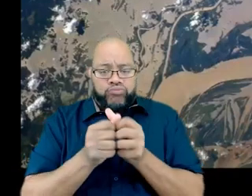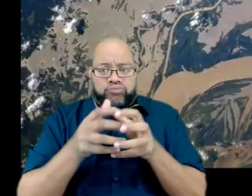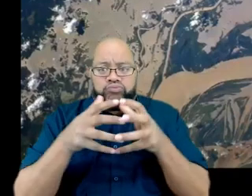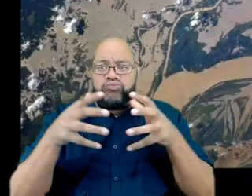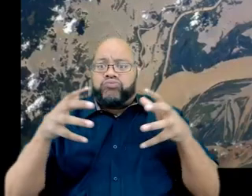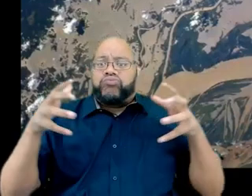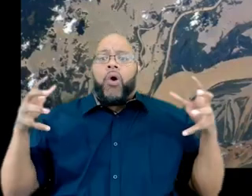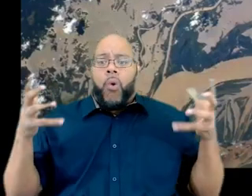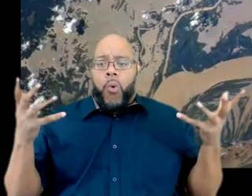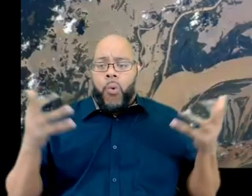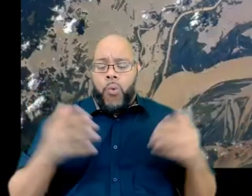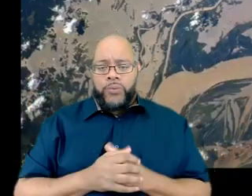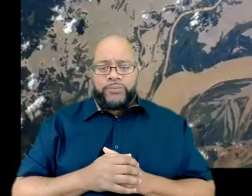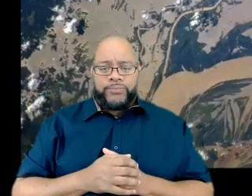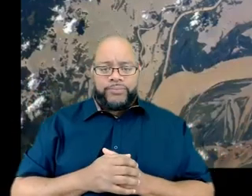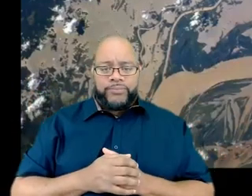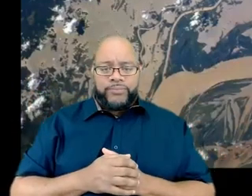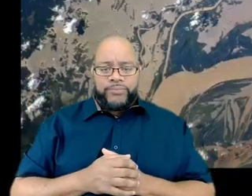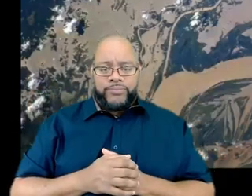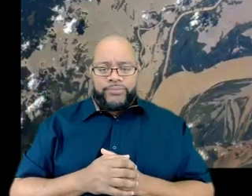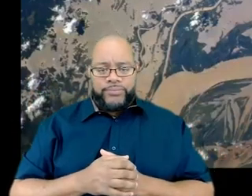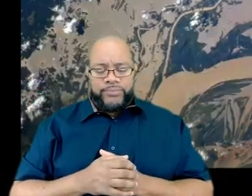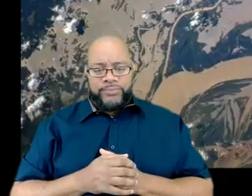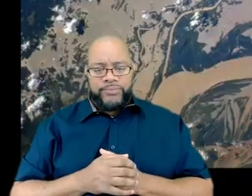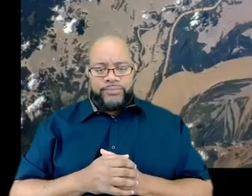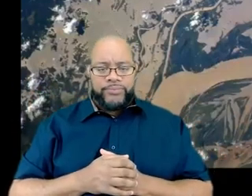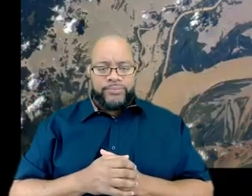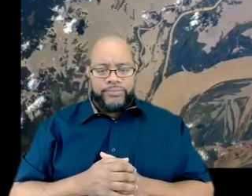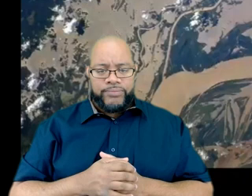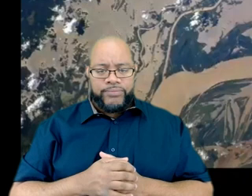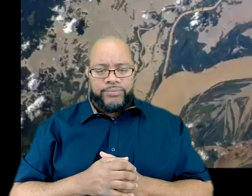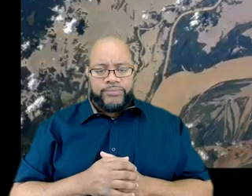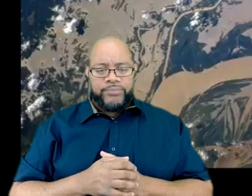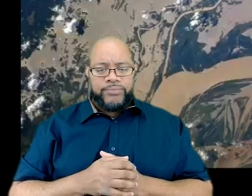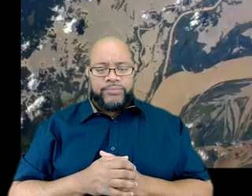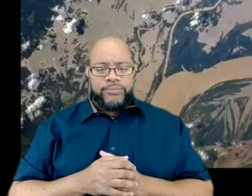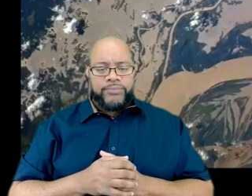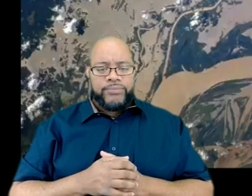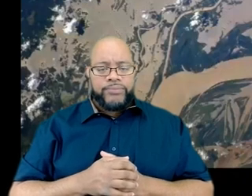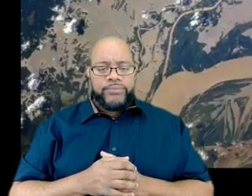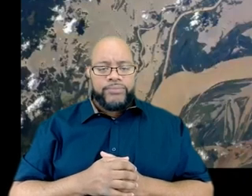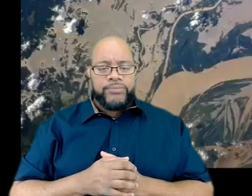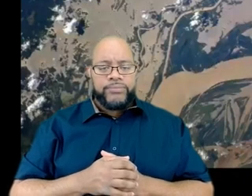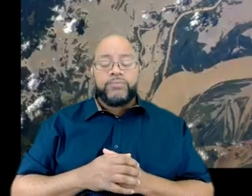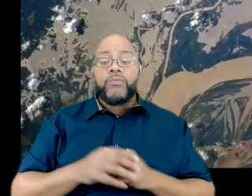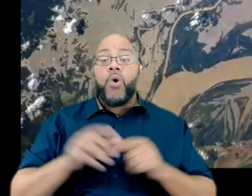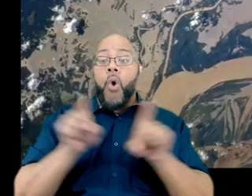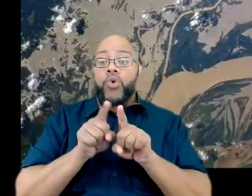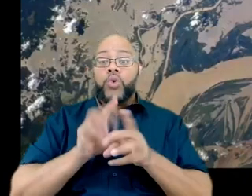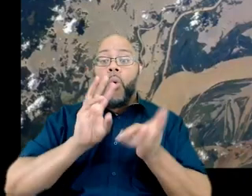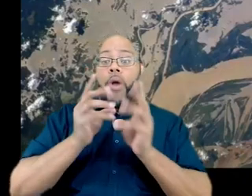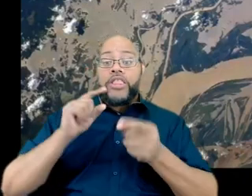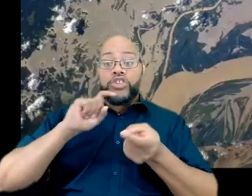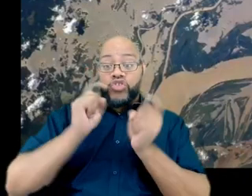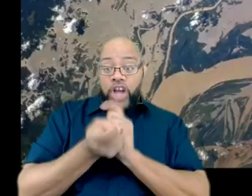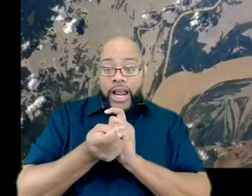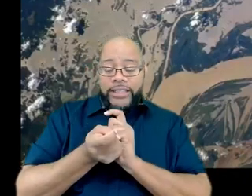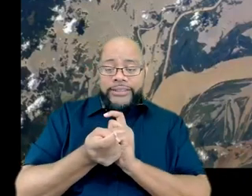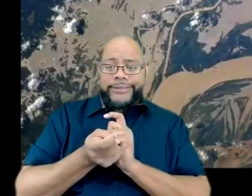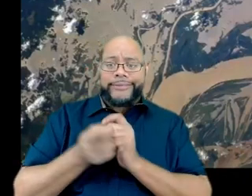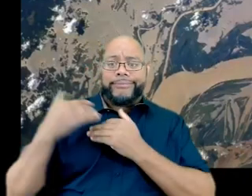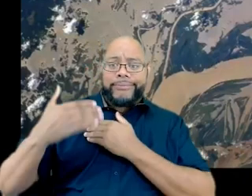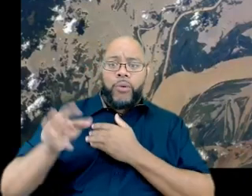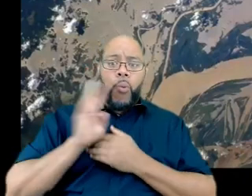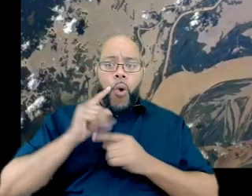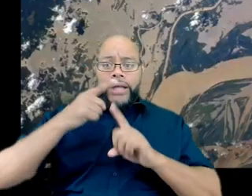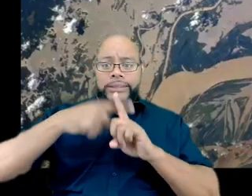just makes it boom their population at that point. Also, climate change. So the change in the water